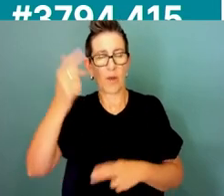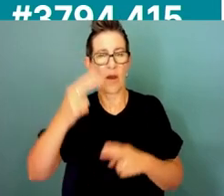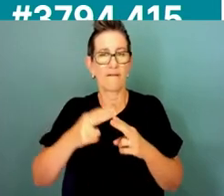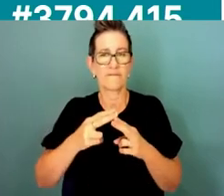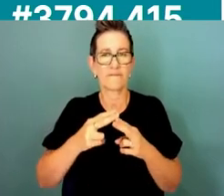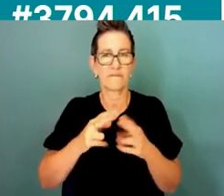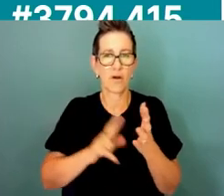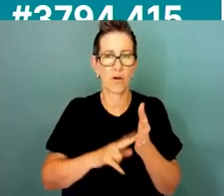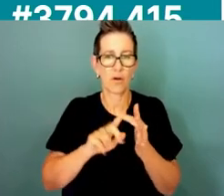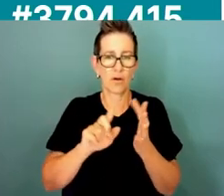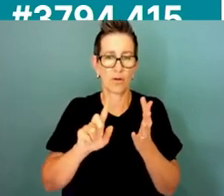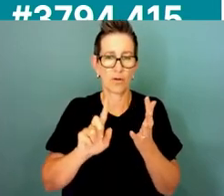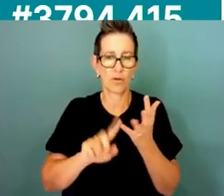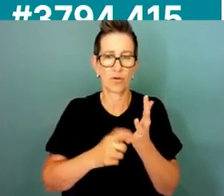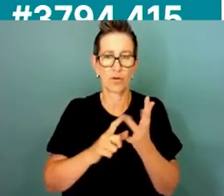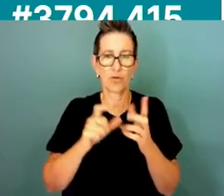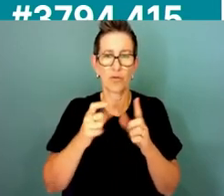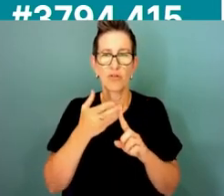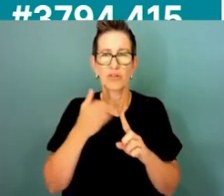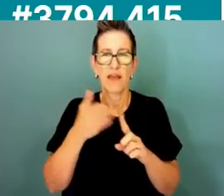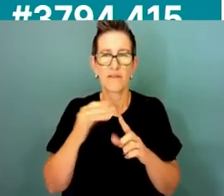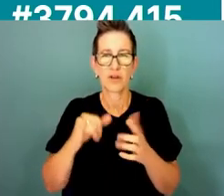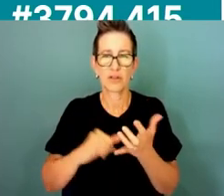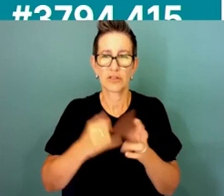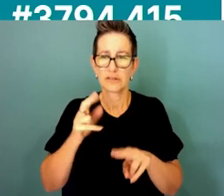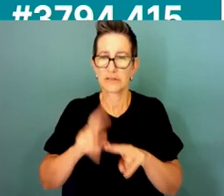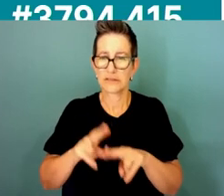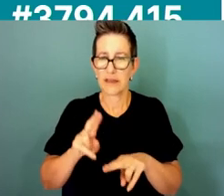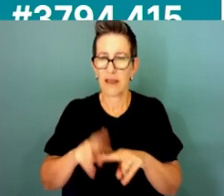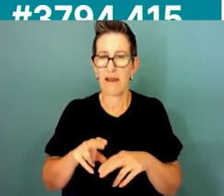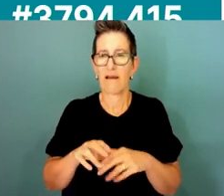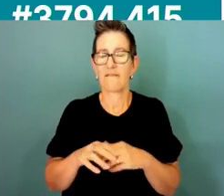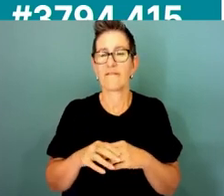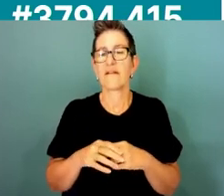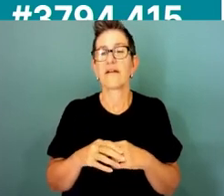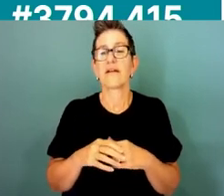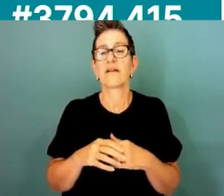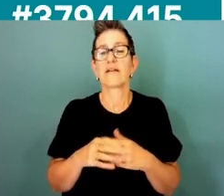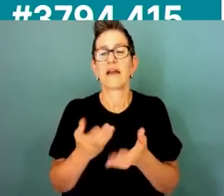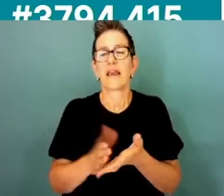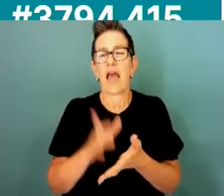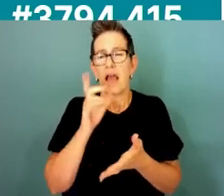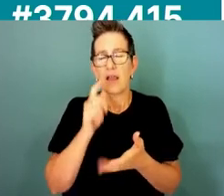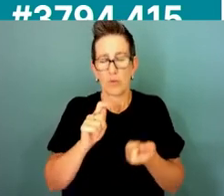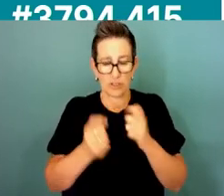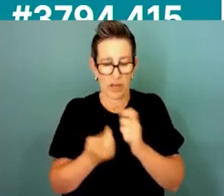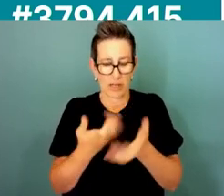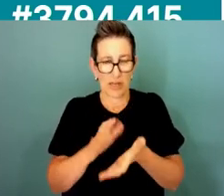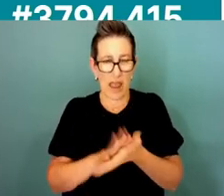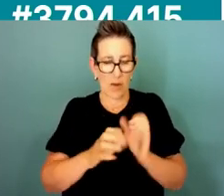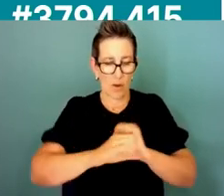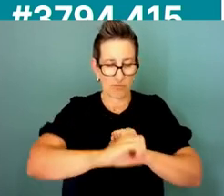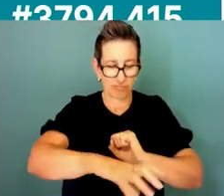avoid recruitment practices that overvalue writing job applications and answering interview questions in precise